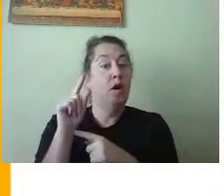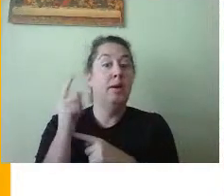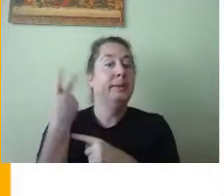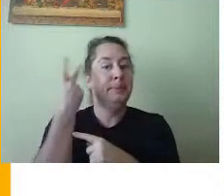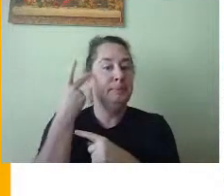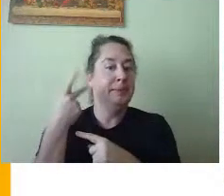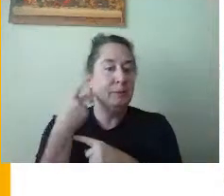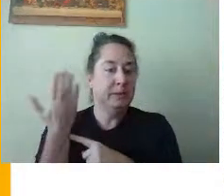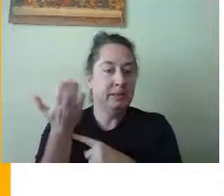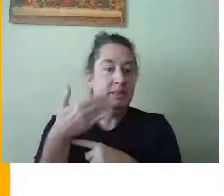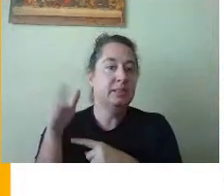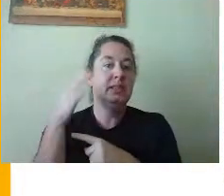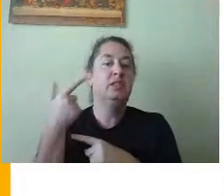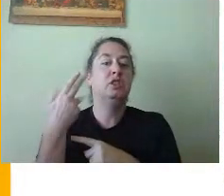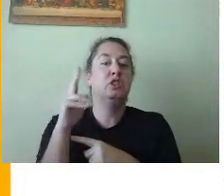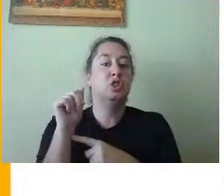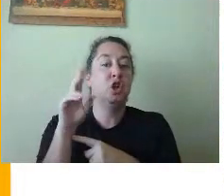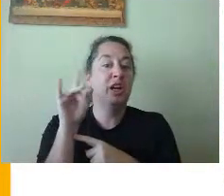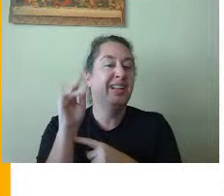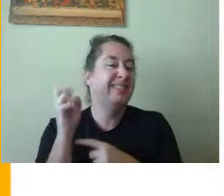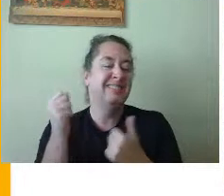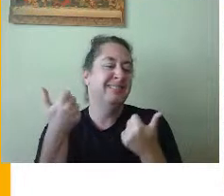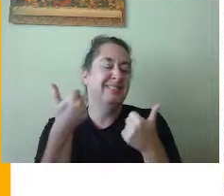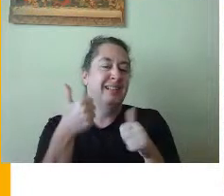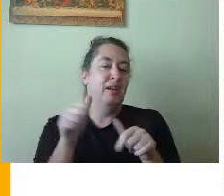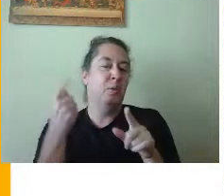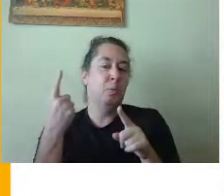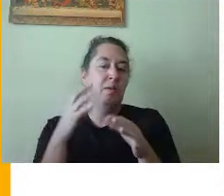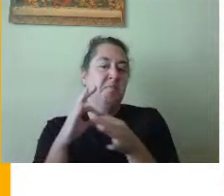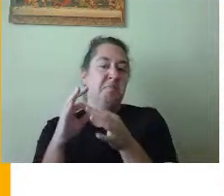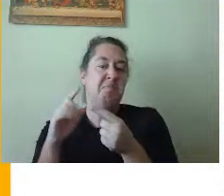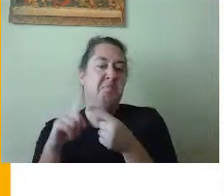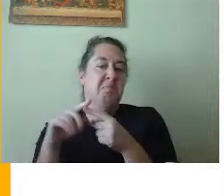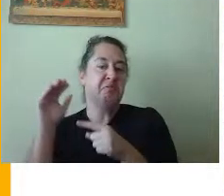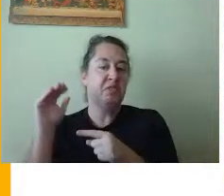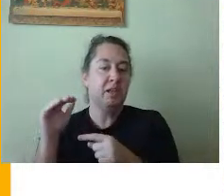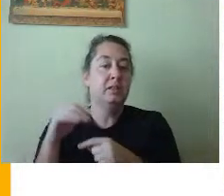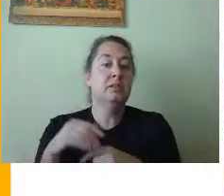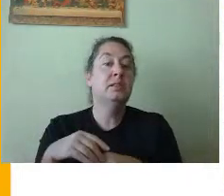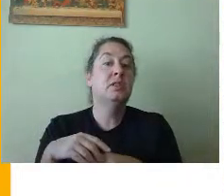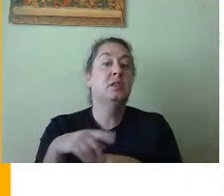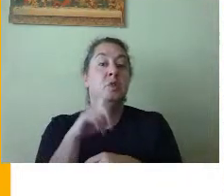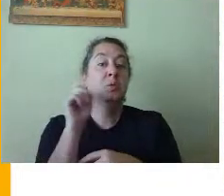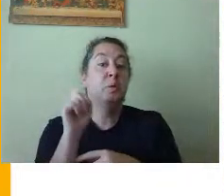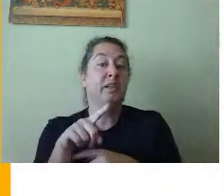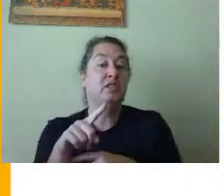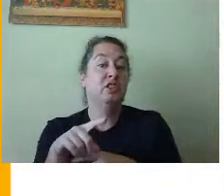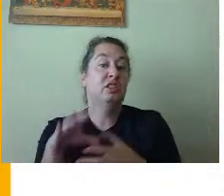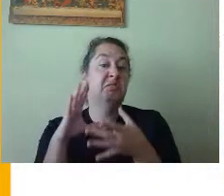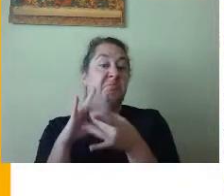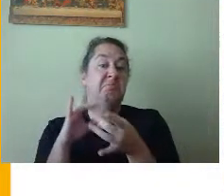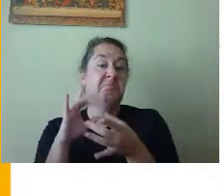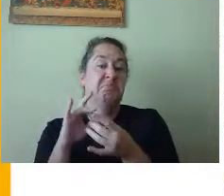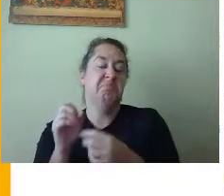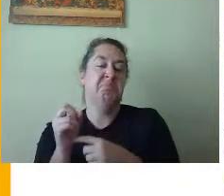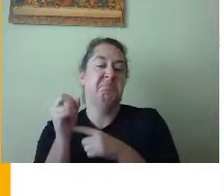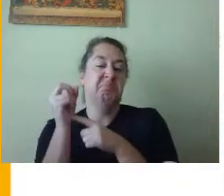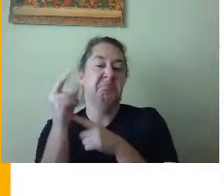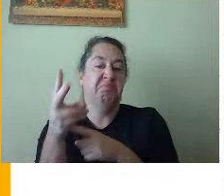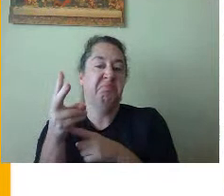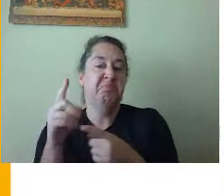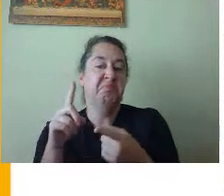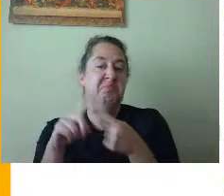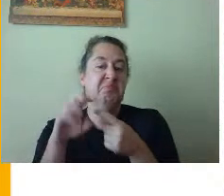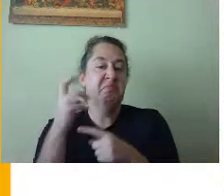here's how this is going to work. If you have questions or comments, you can throw them in the comment section in this video.